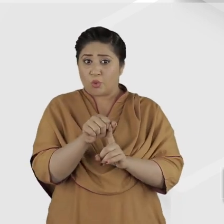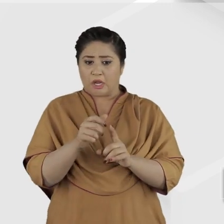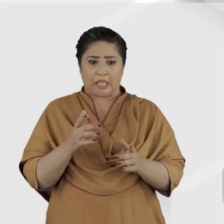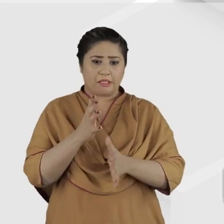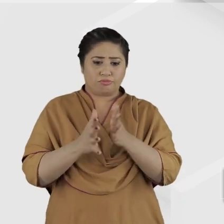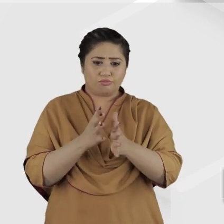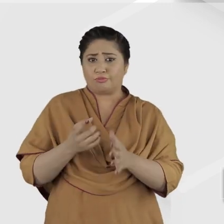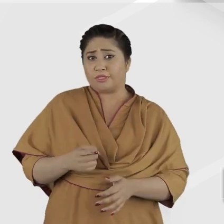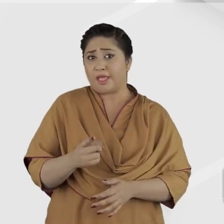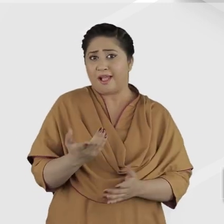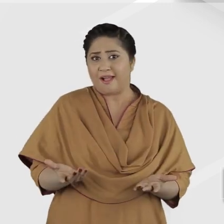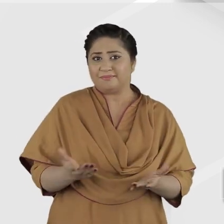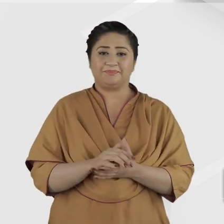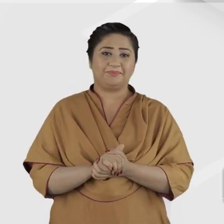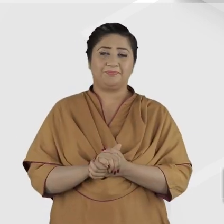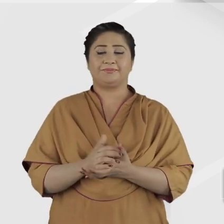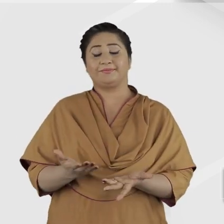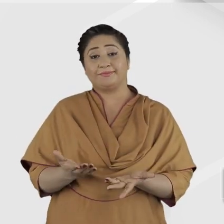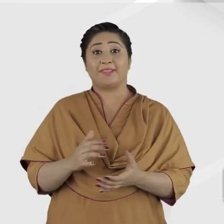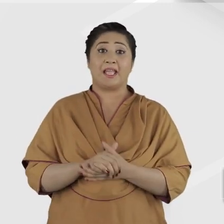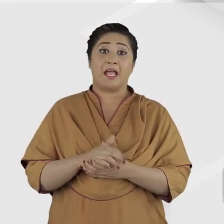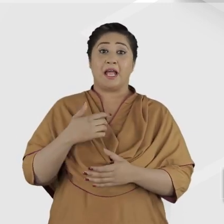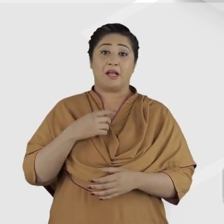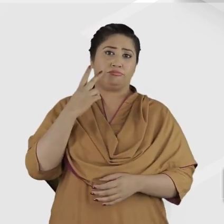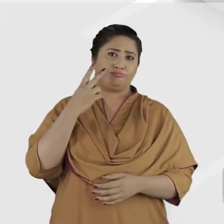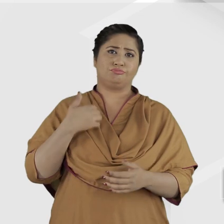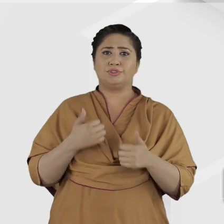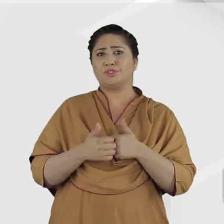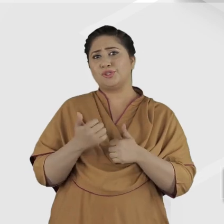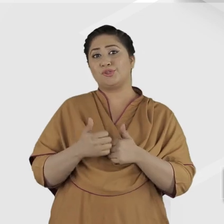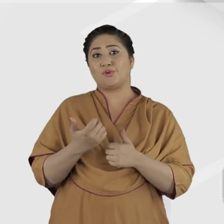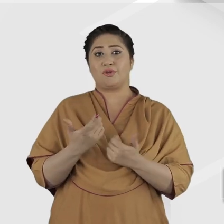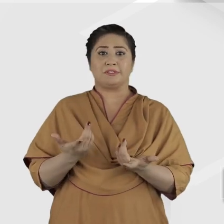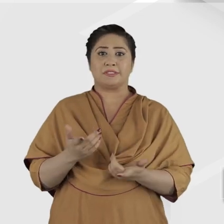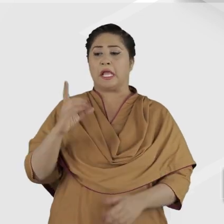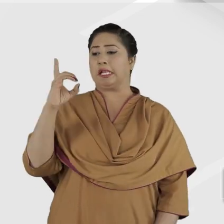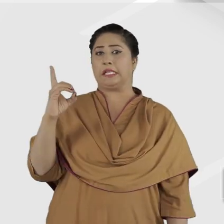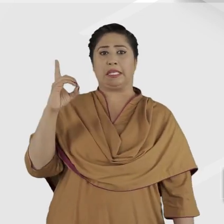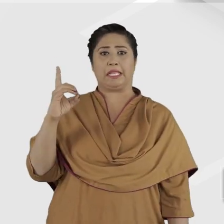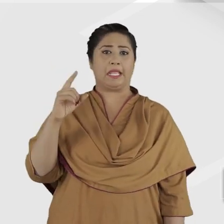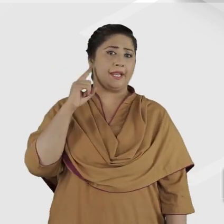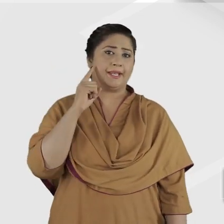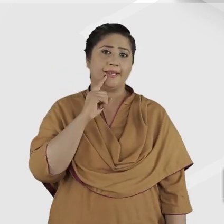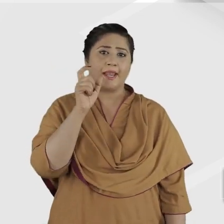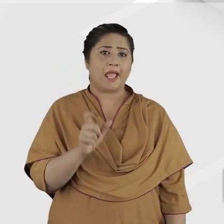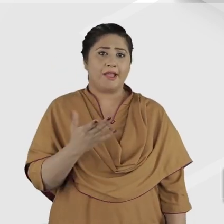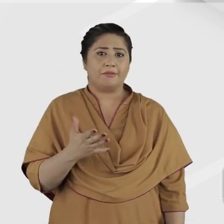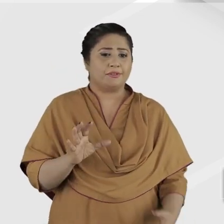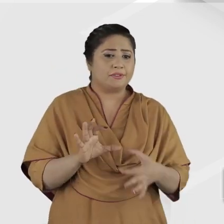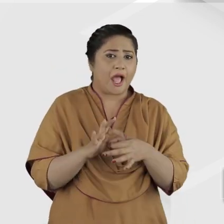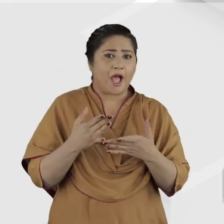communication. We use the lower-case deaf, with a small d, when referring to the